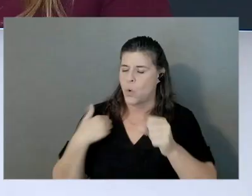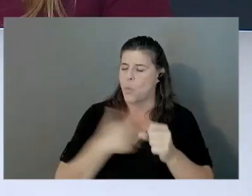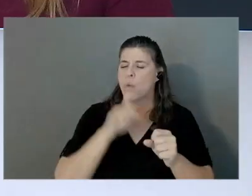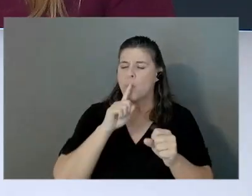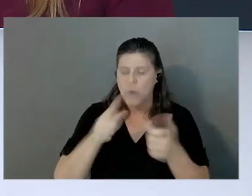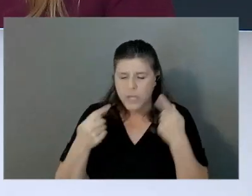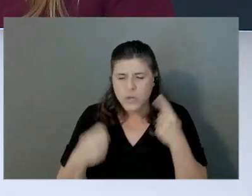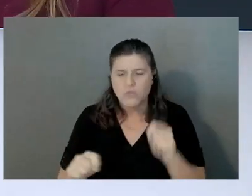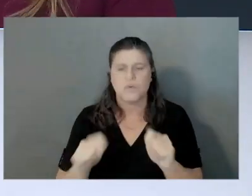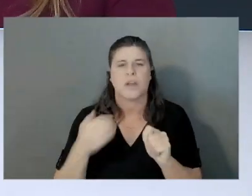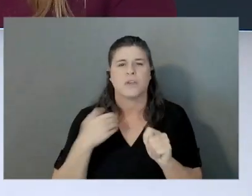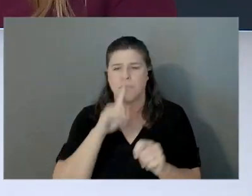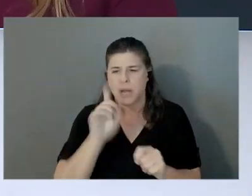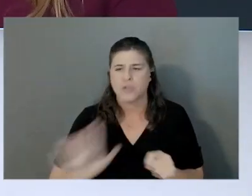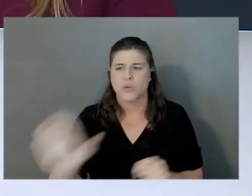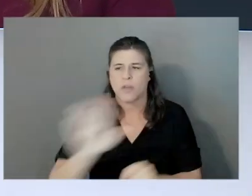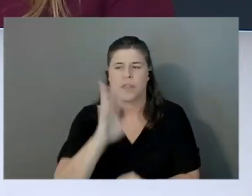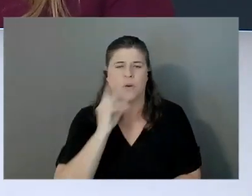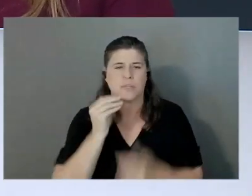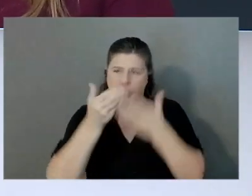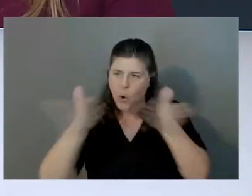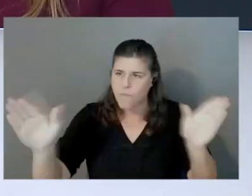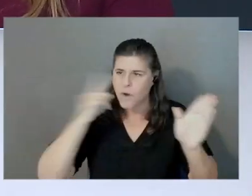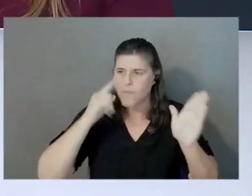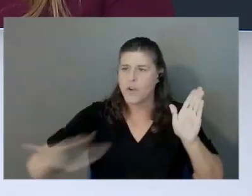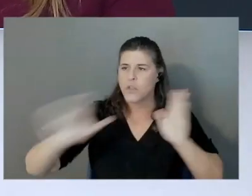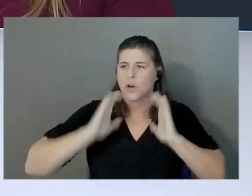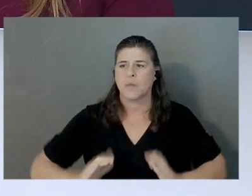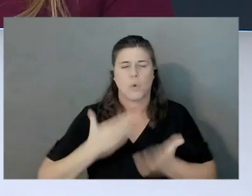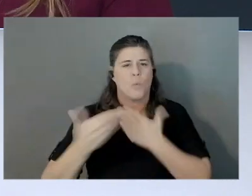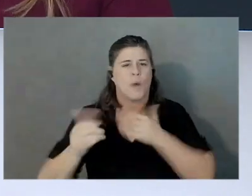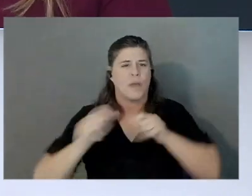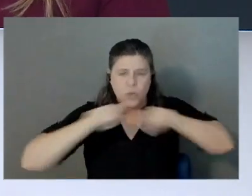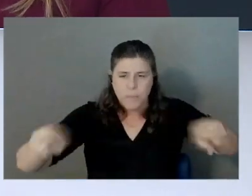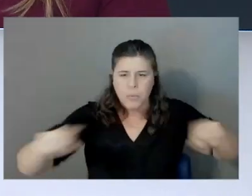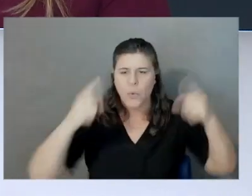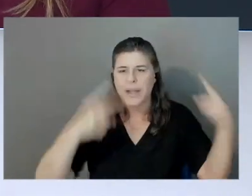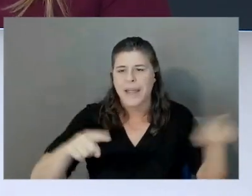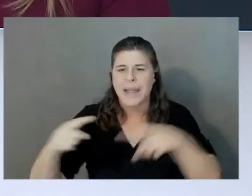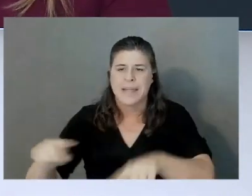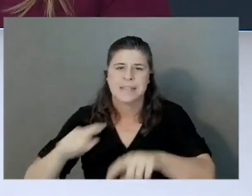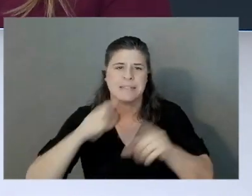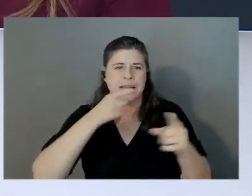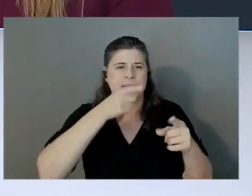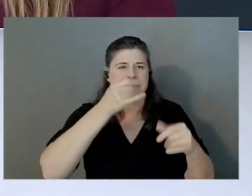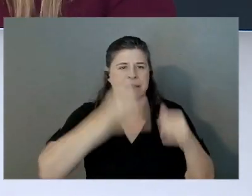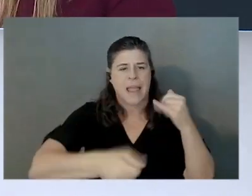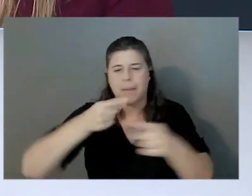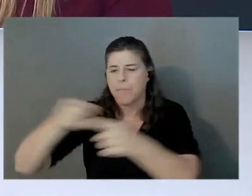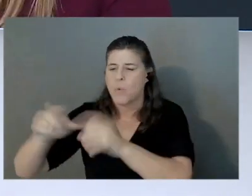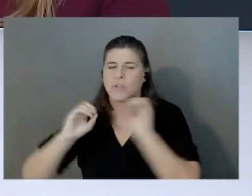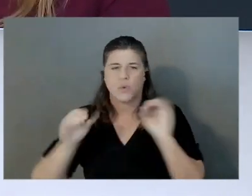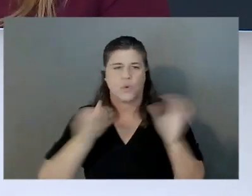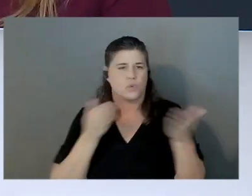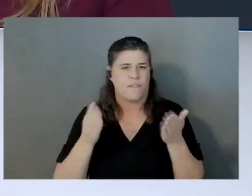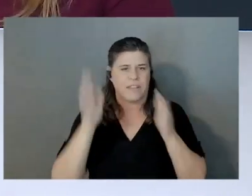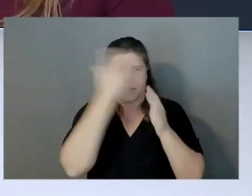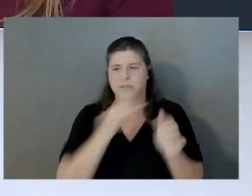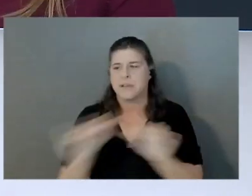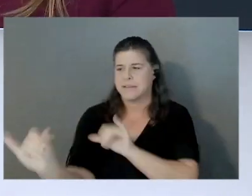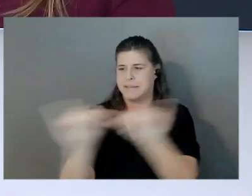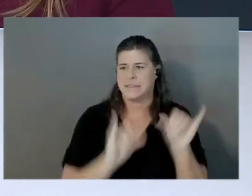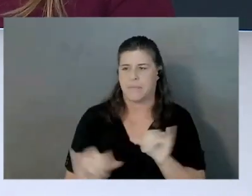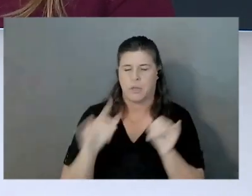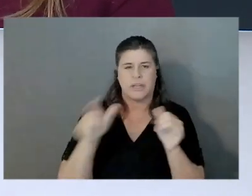experience overall for customers, whether they are deploying on instance-based endpoints or on serverless, it's similar. So they need to follow the same